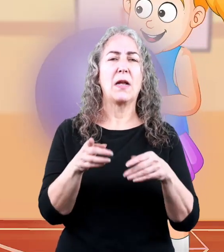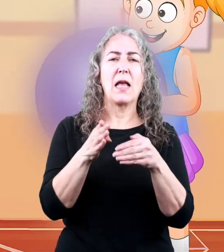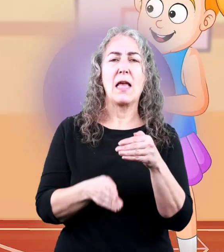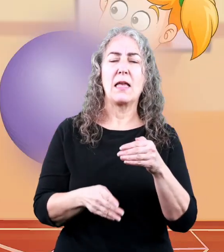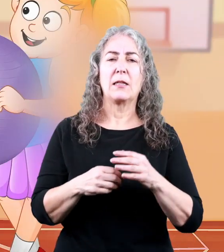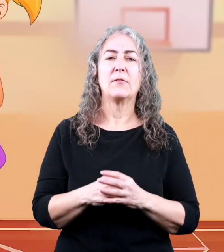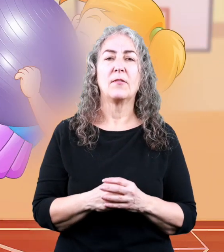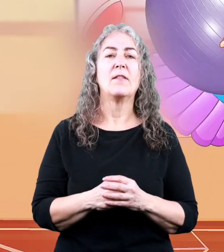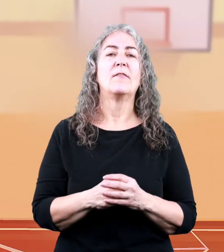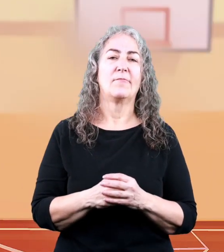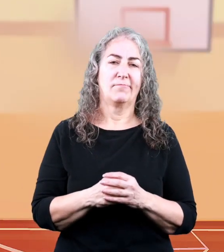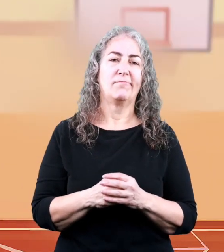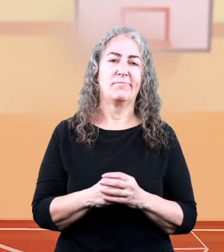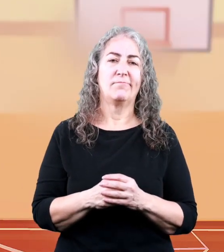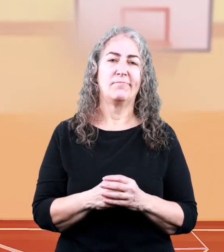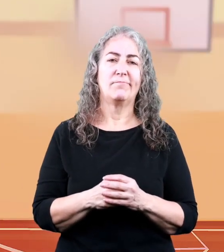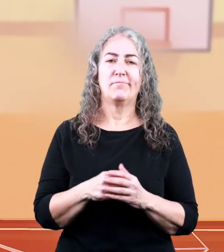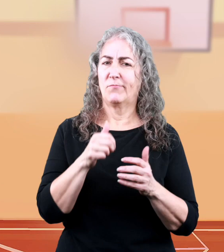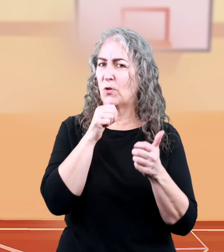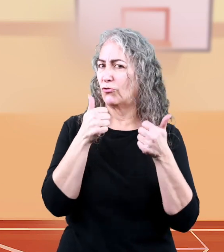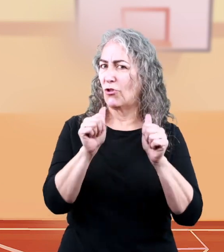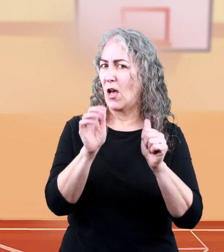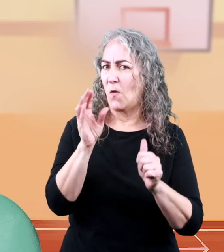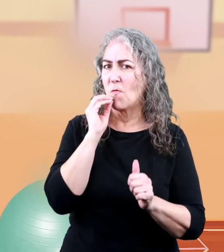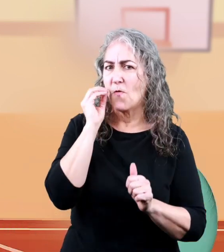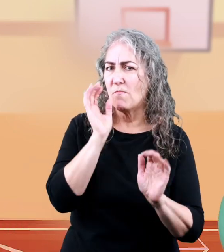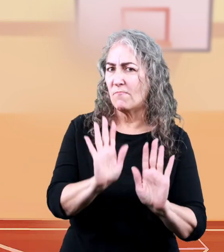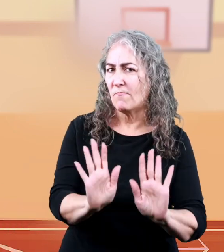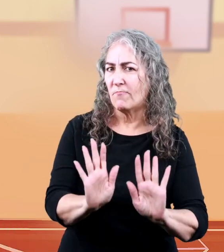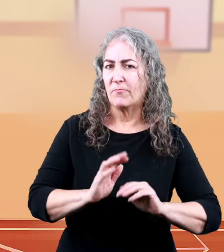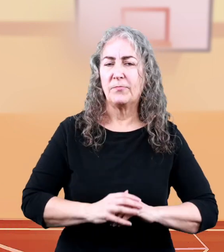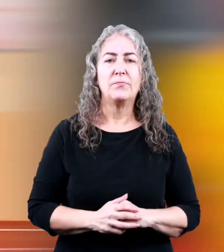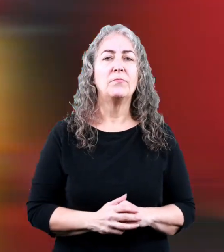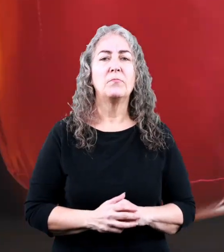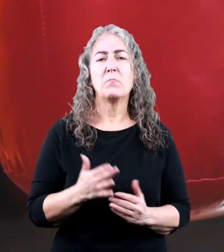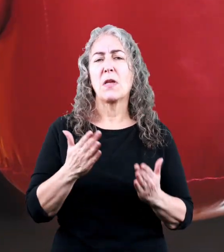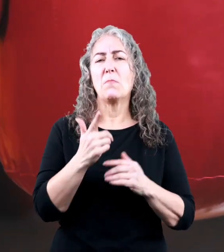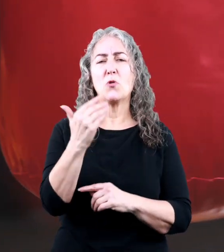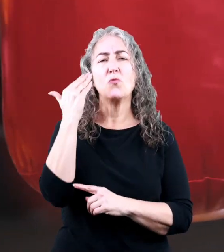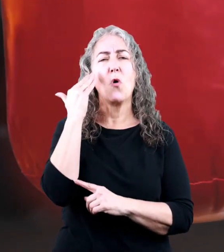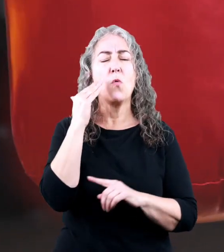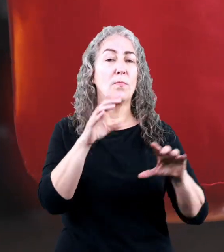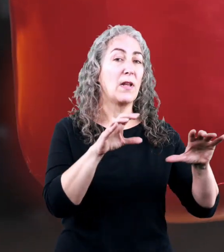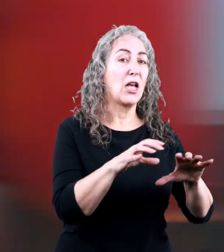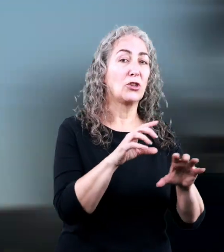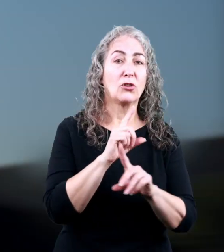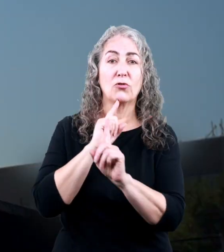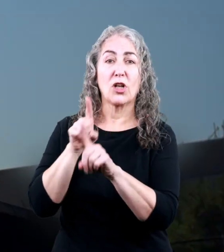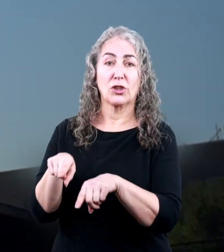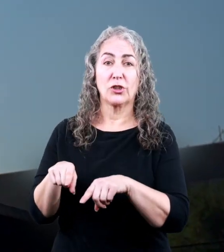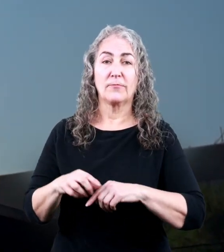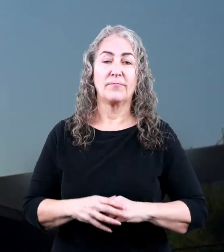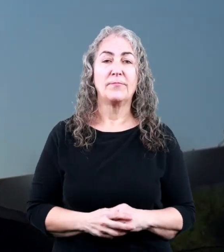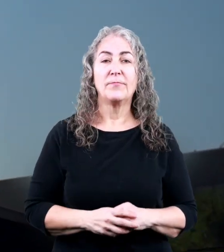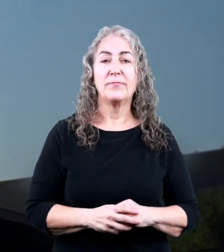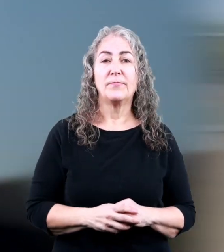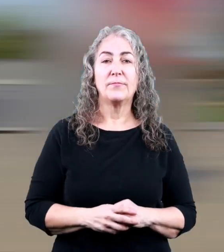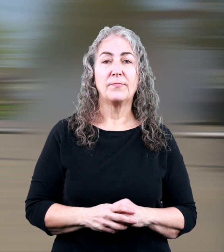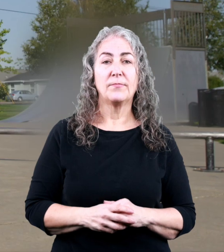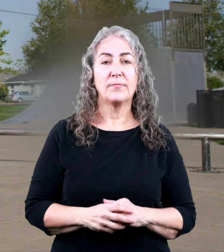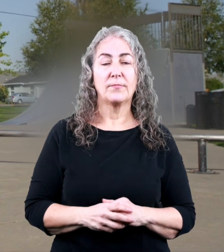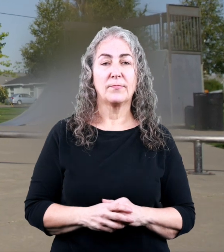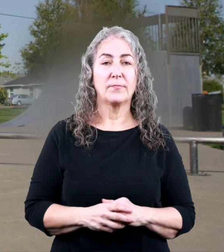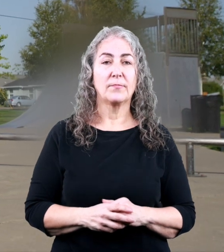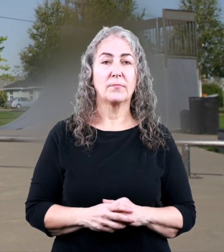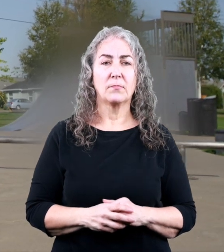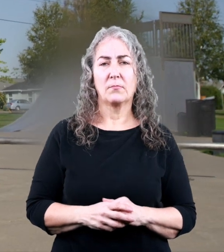going to end? Ugh, maybe don't try that one at home. Now that you know about actions and